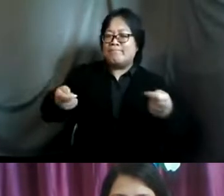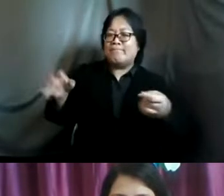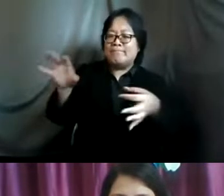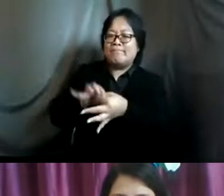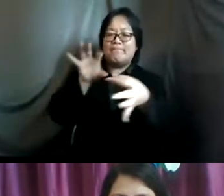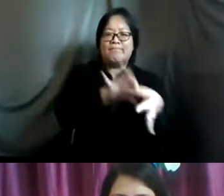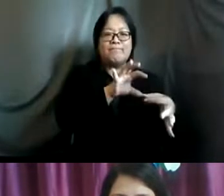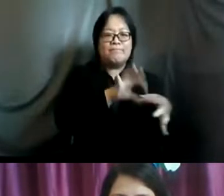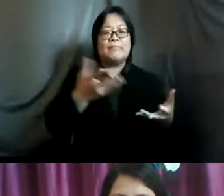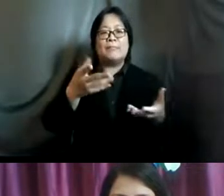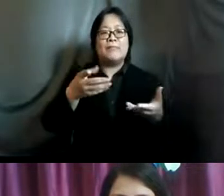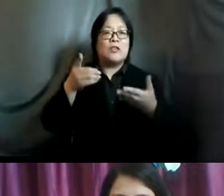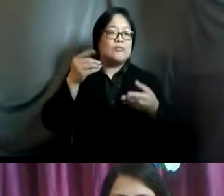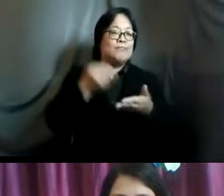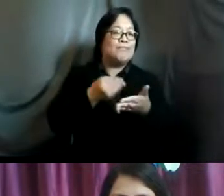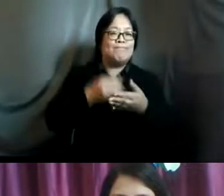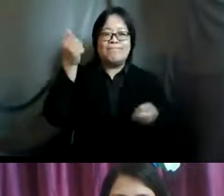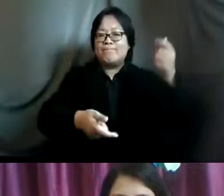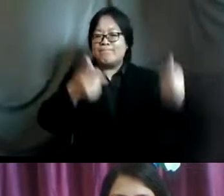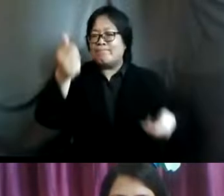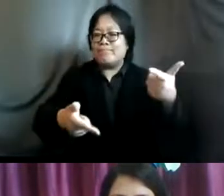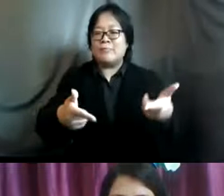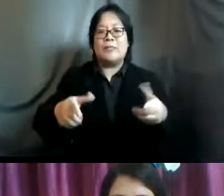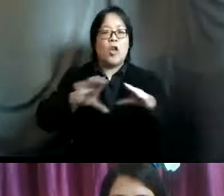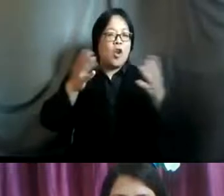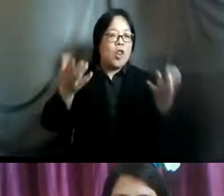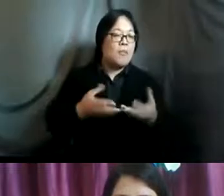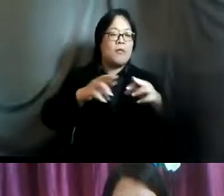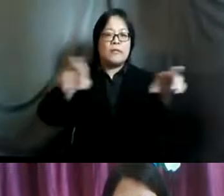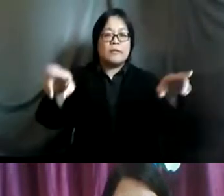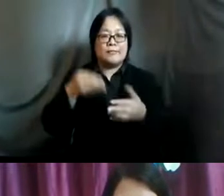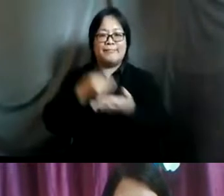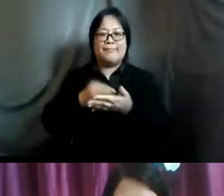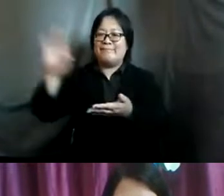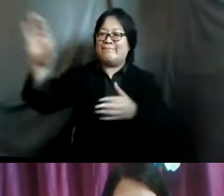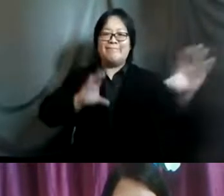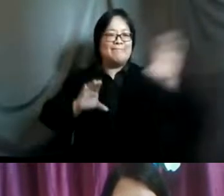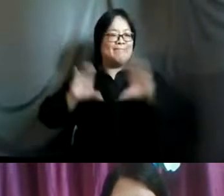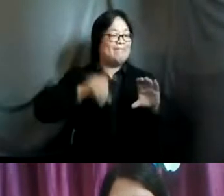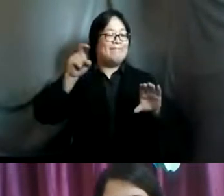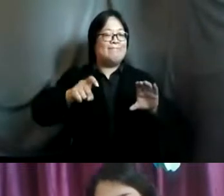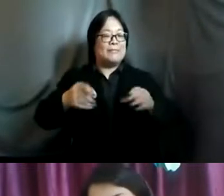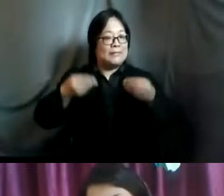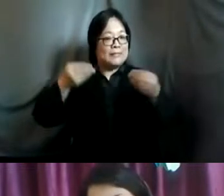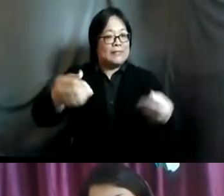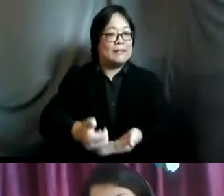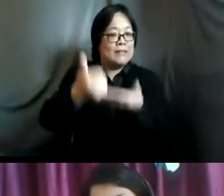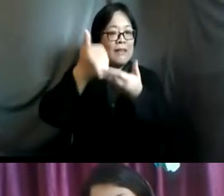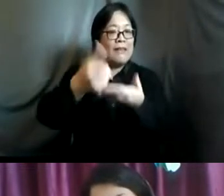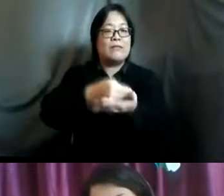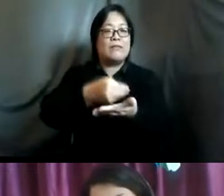donors globally or in the region to really fund and provide financial support to